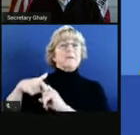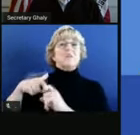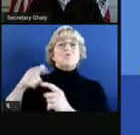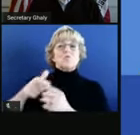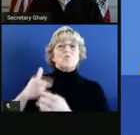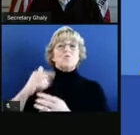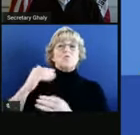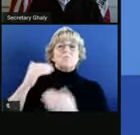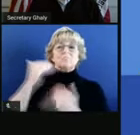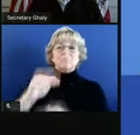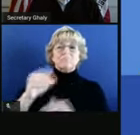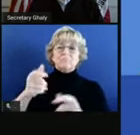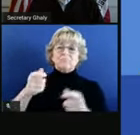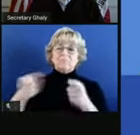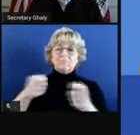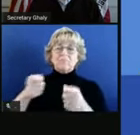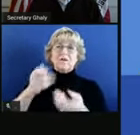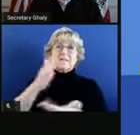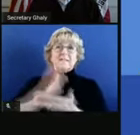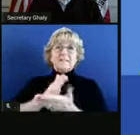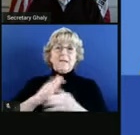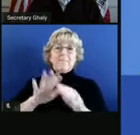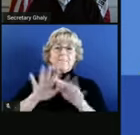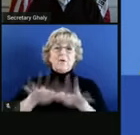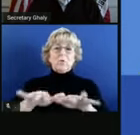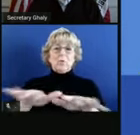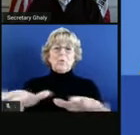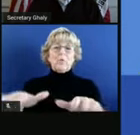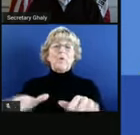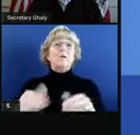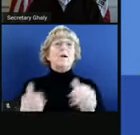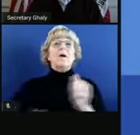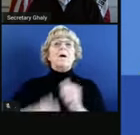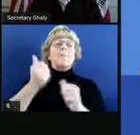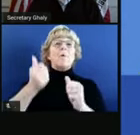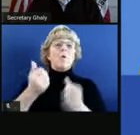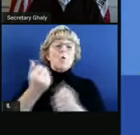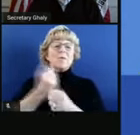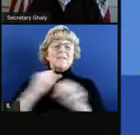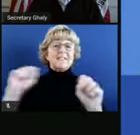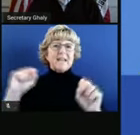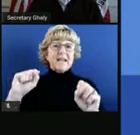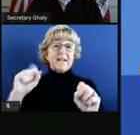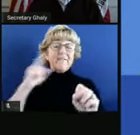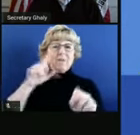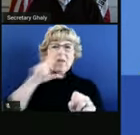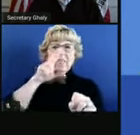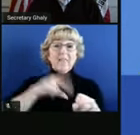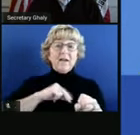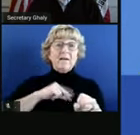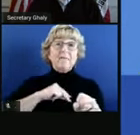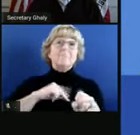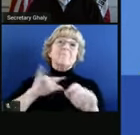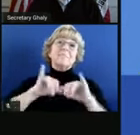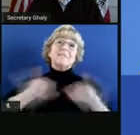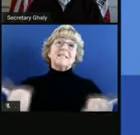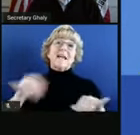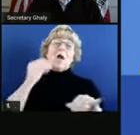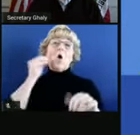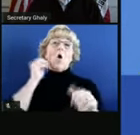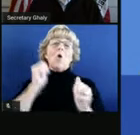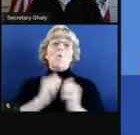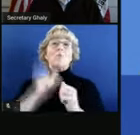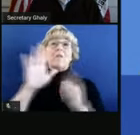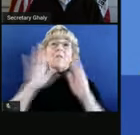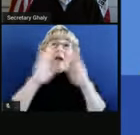this year. And we're reemphasizing that the safest way to celebrate Thanksgiving this year is at home with members of